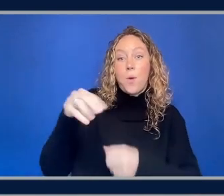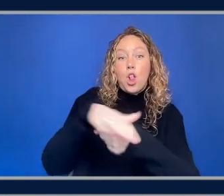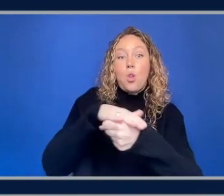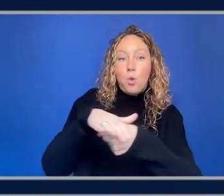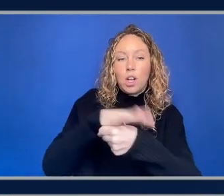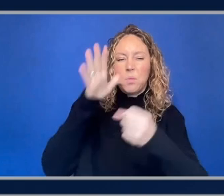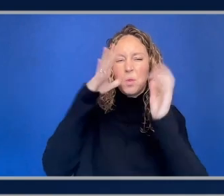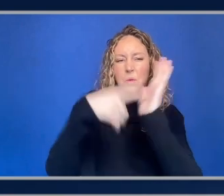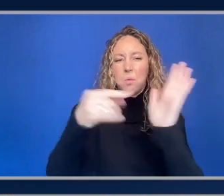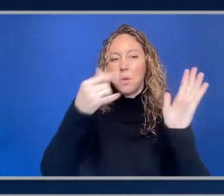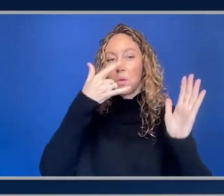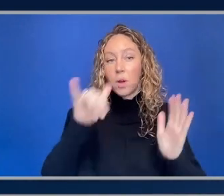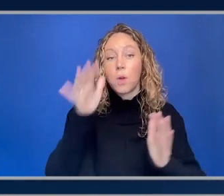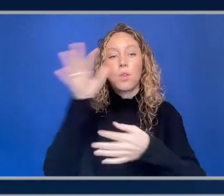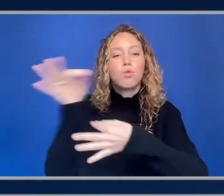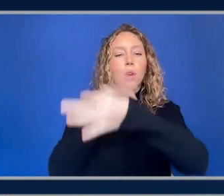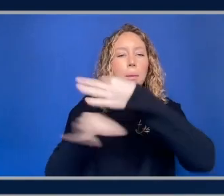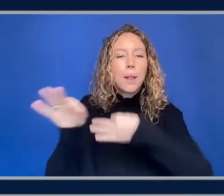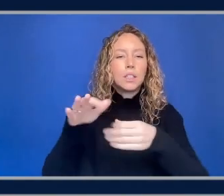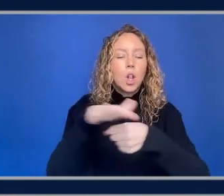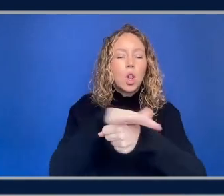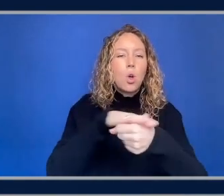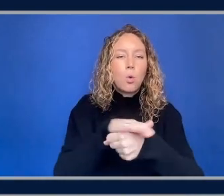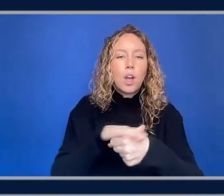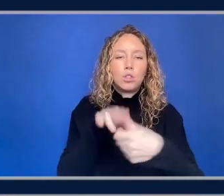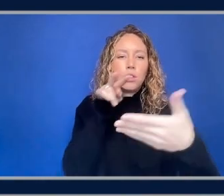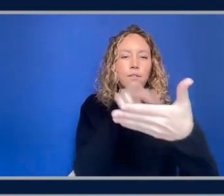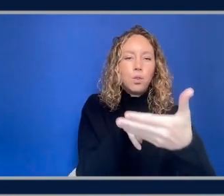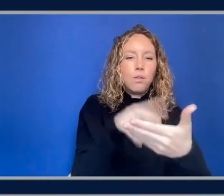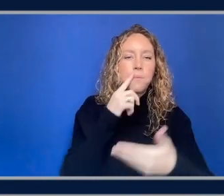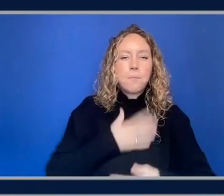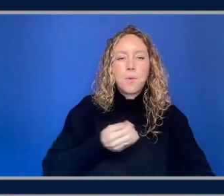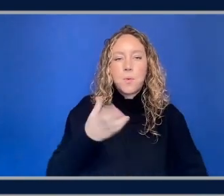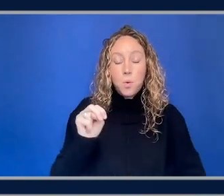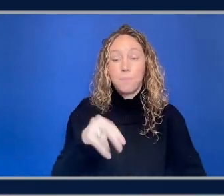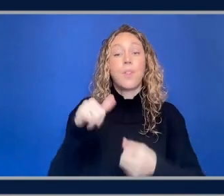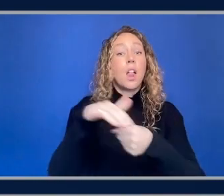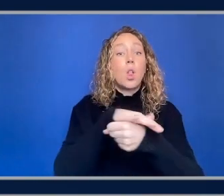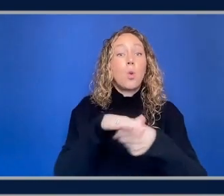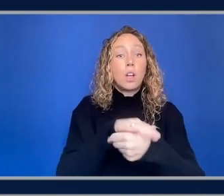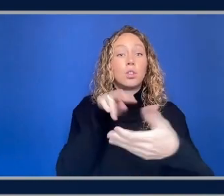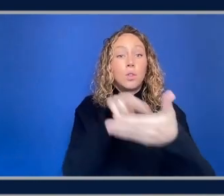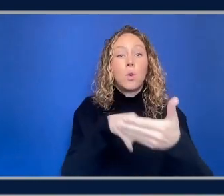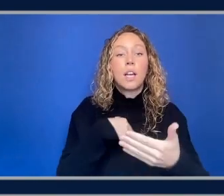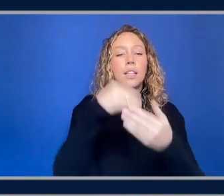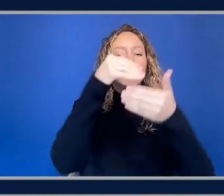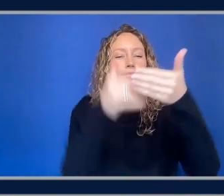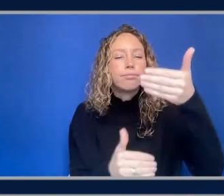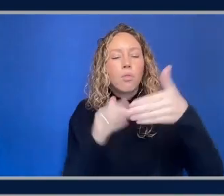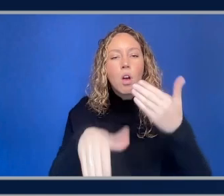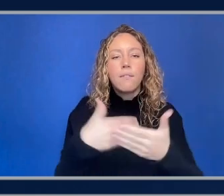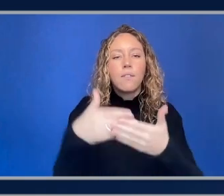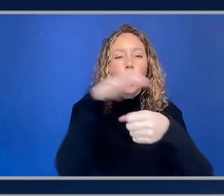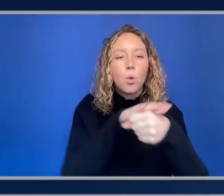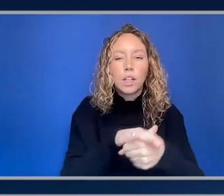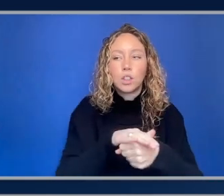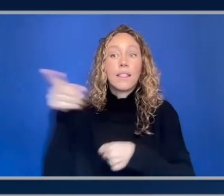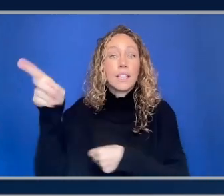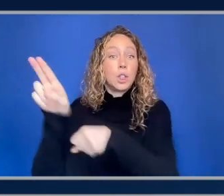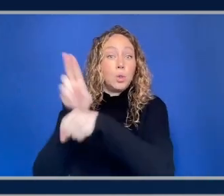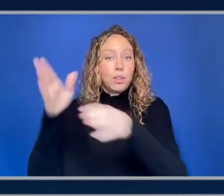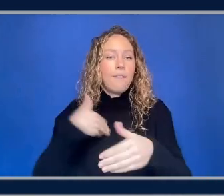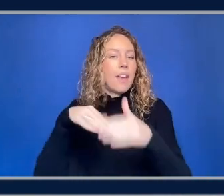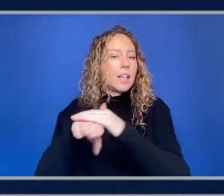basically kind of replace the locations view with my own so the locations view has a list of locations that the user has access to and this